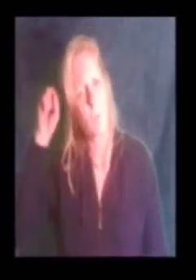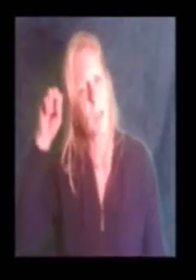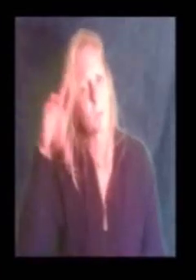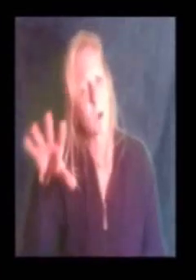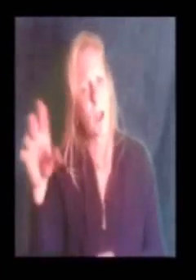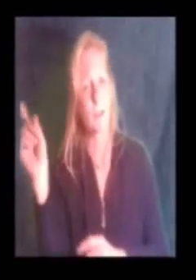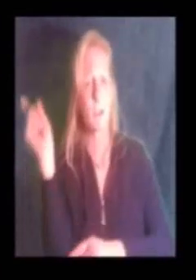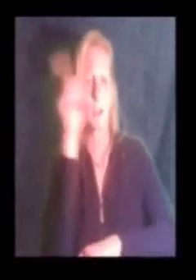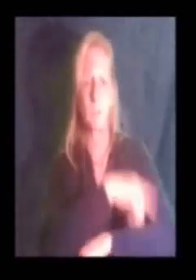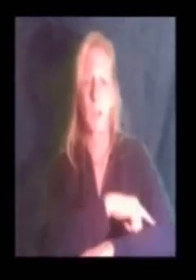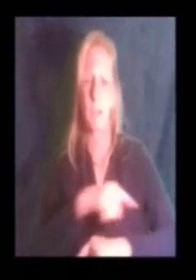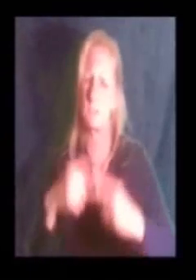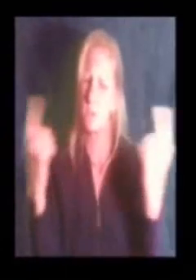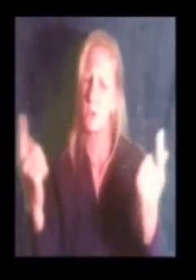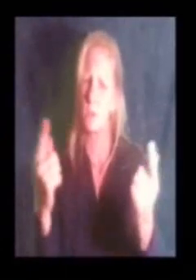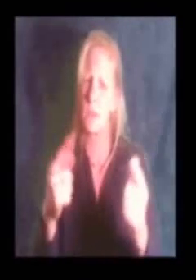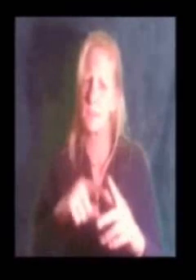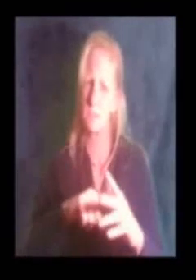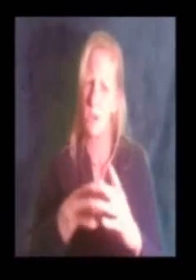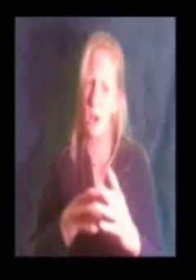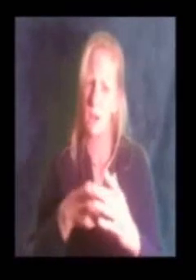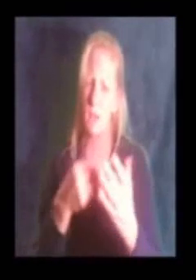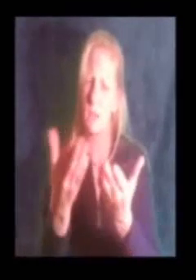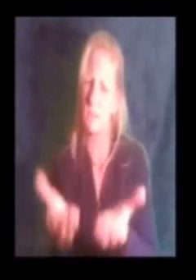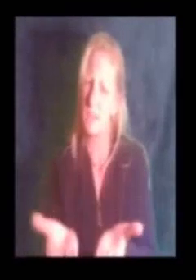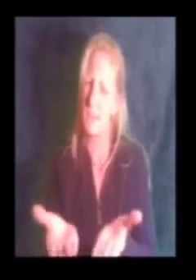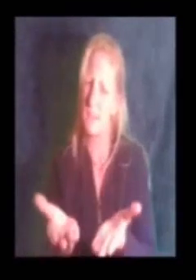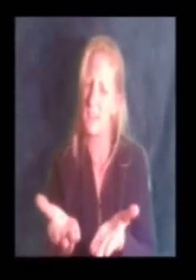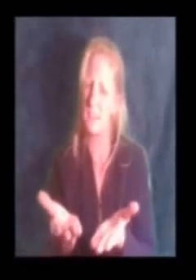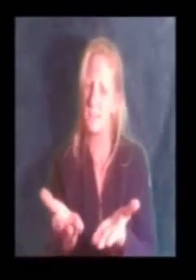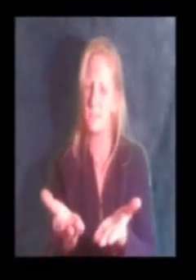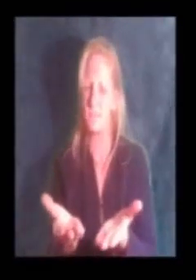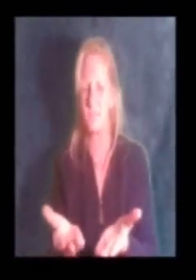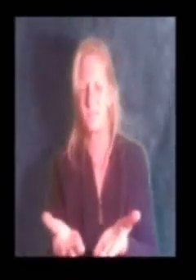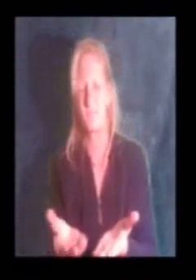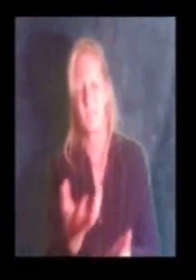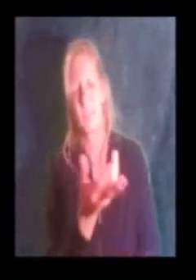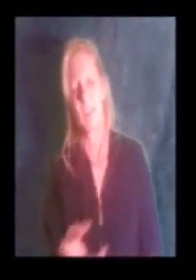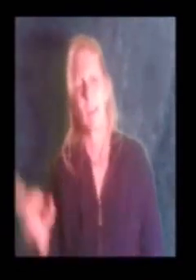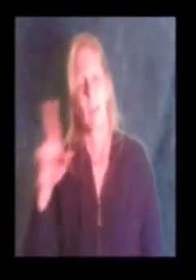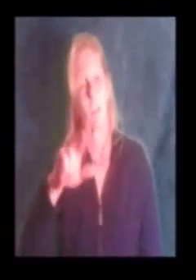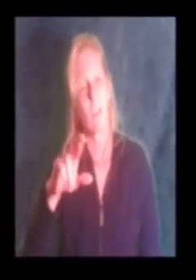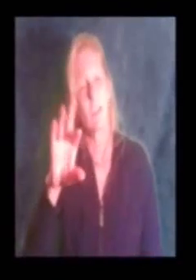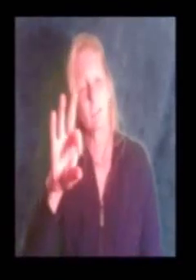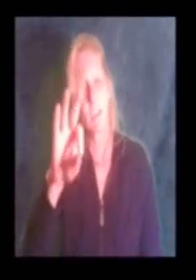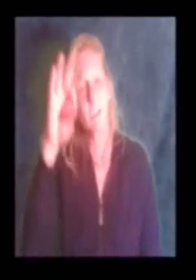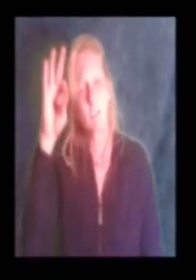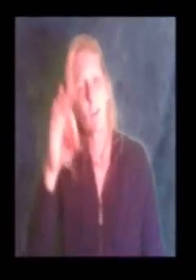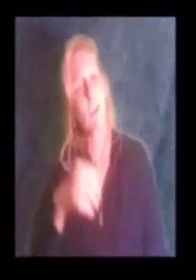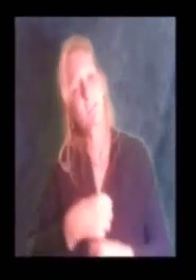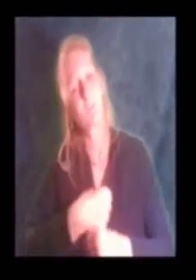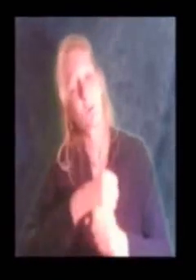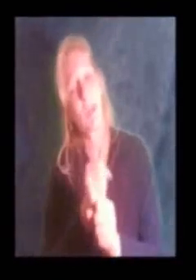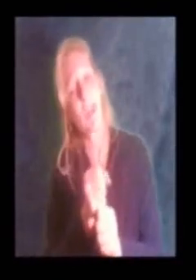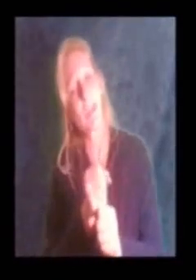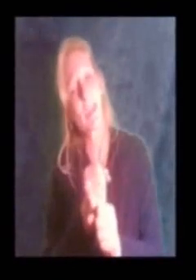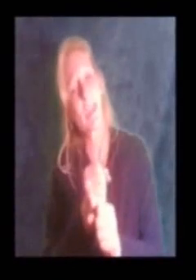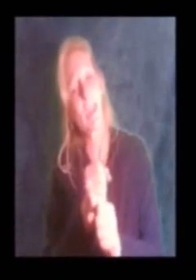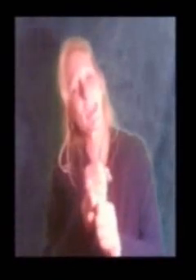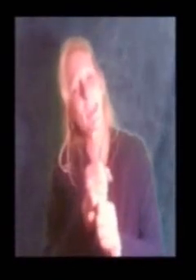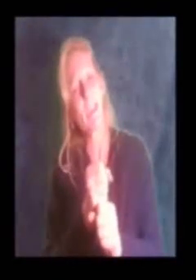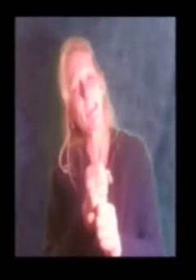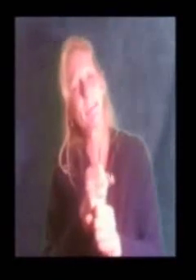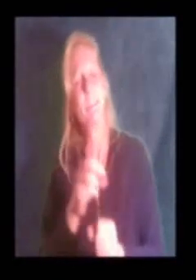ones to make a brighter day So let's start giving So let's There's a choice we're